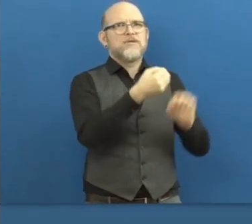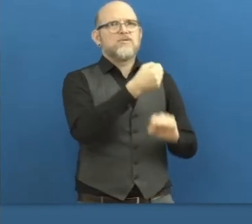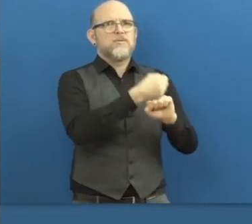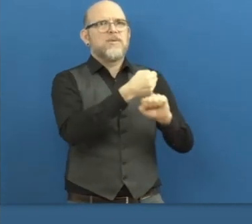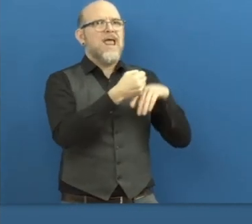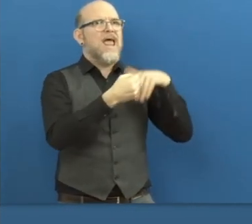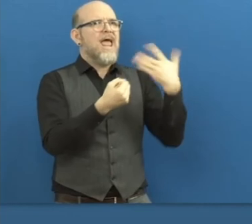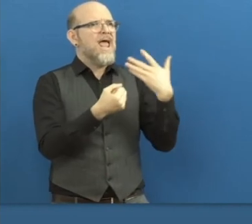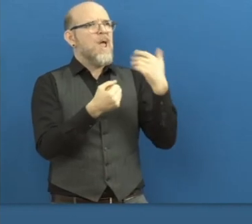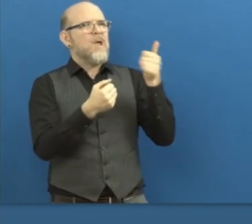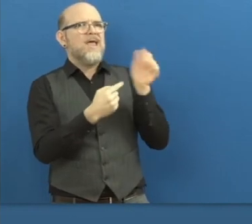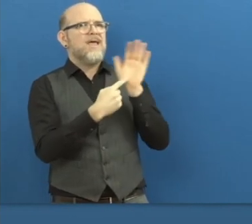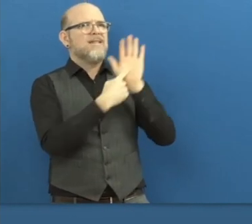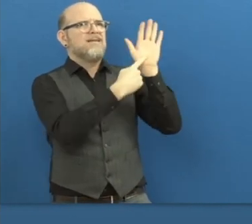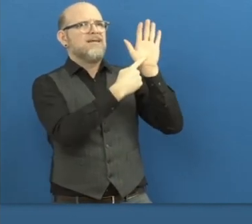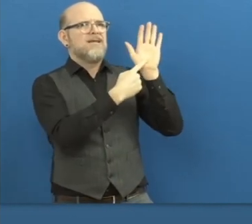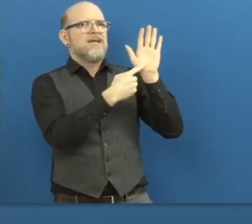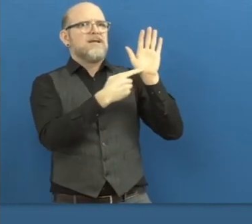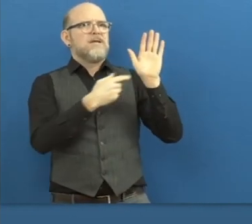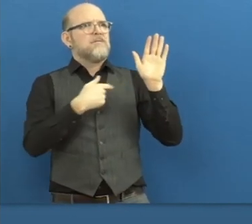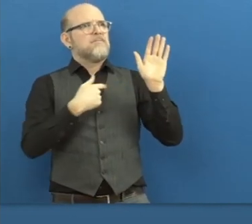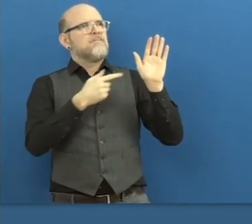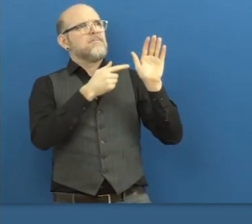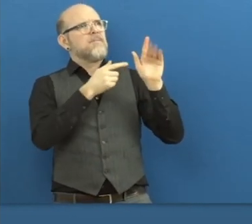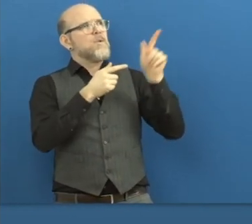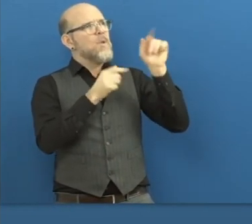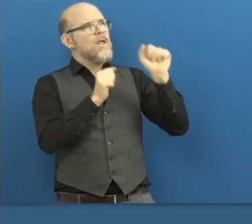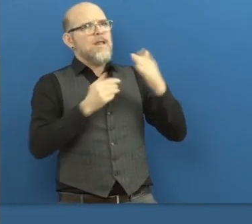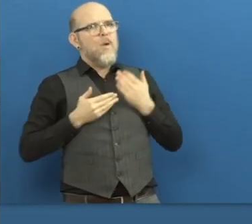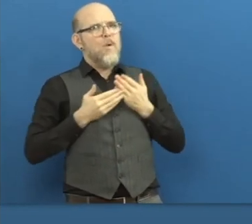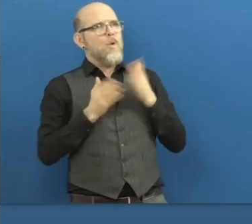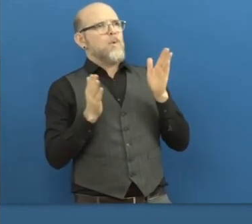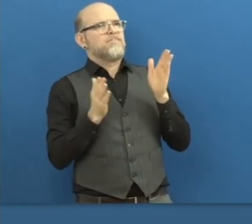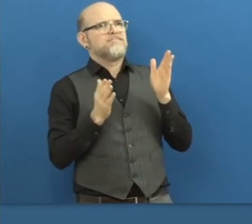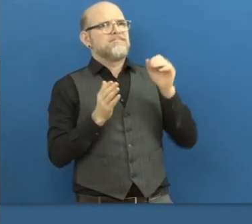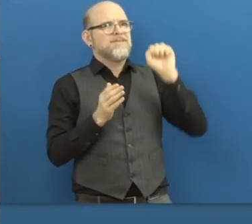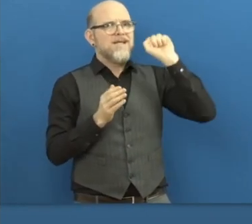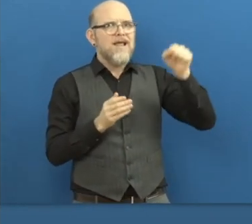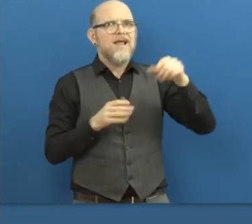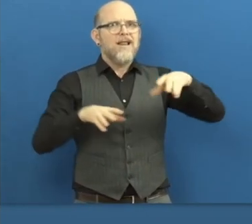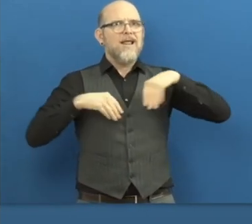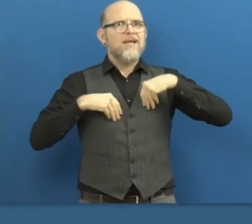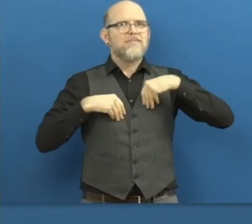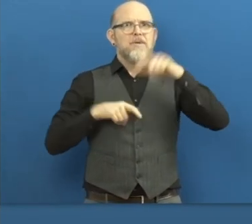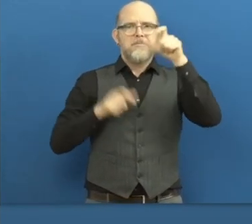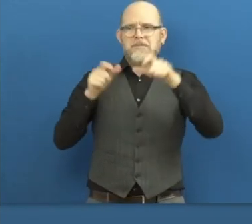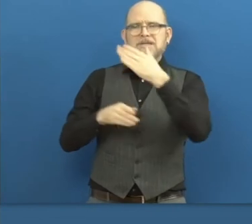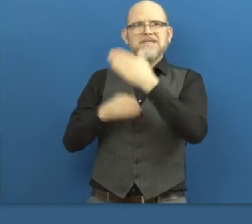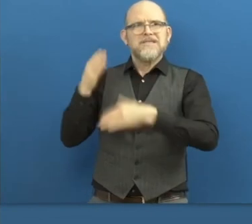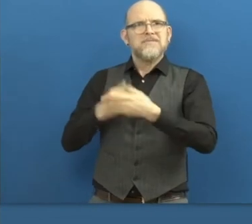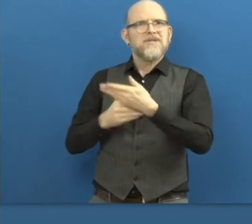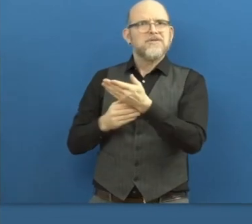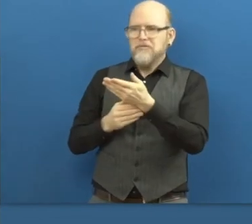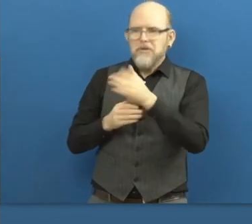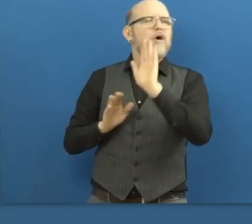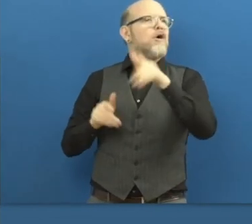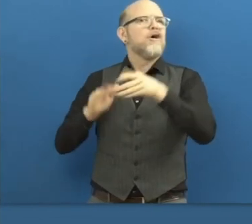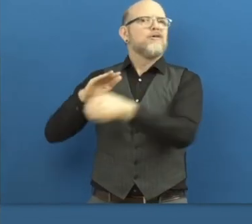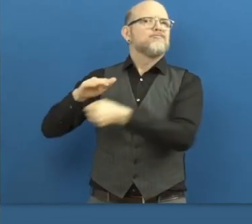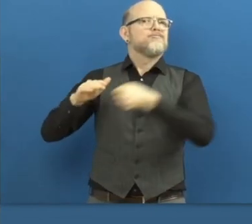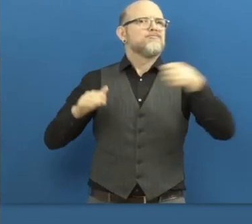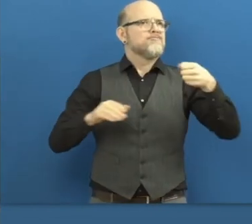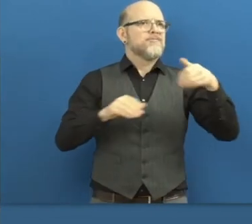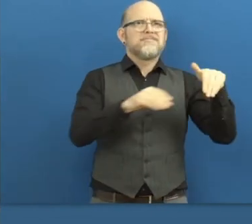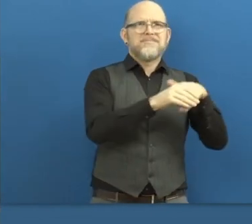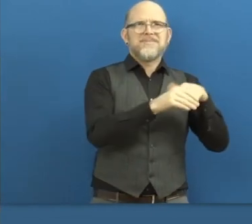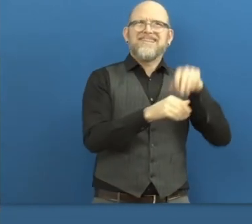to bring on lots of different people with a lot of different skills and disabilities. So the more I learn from all of